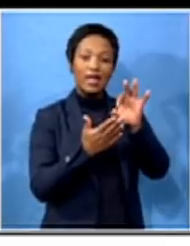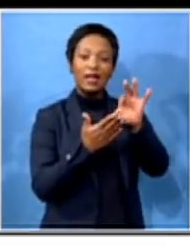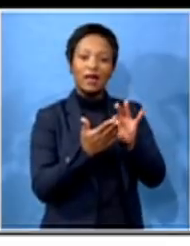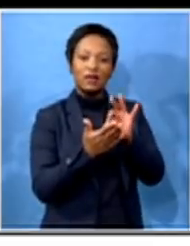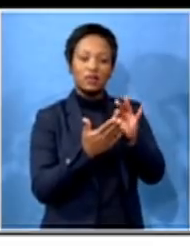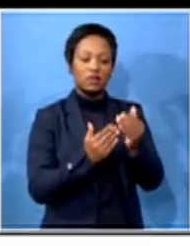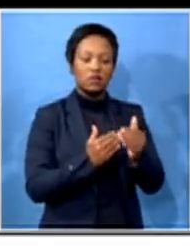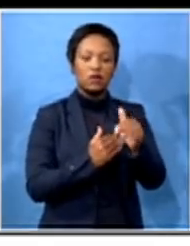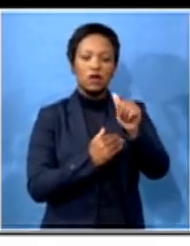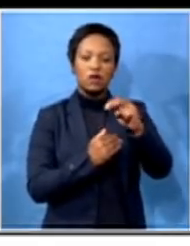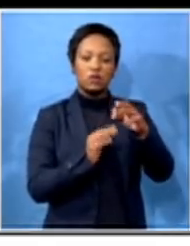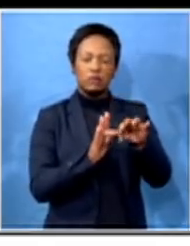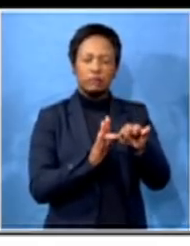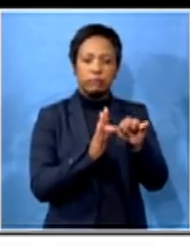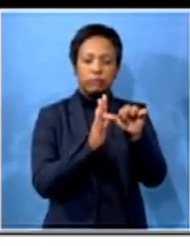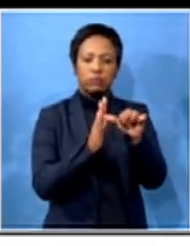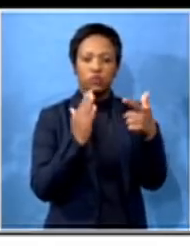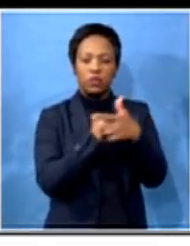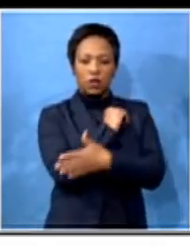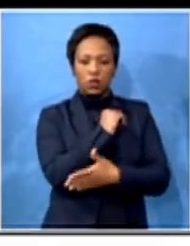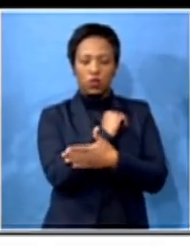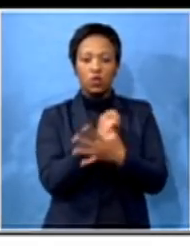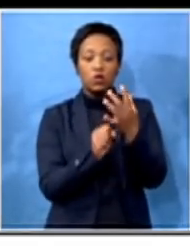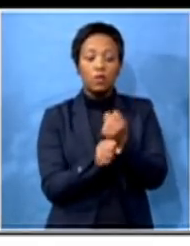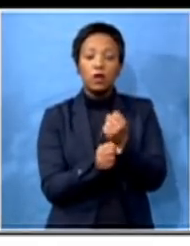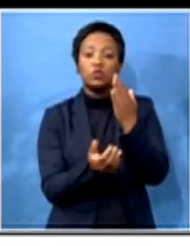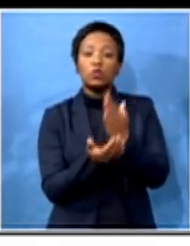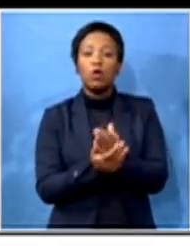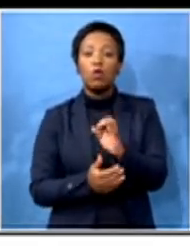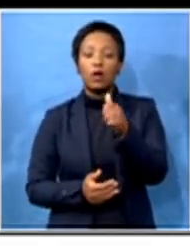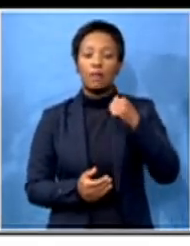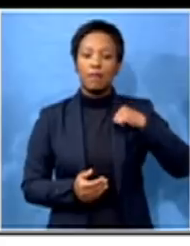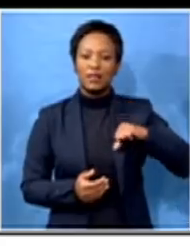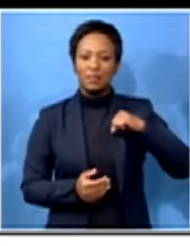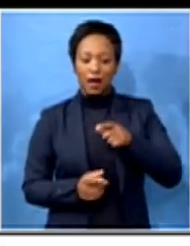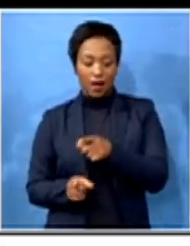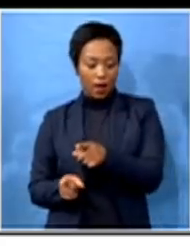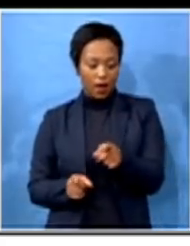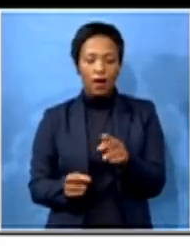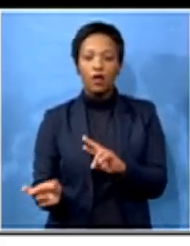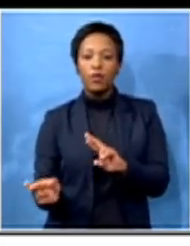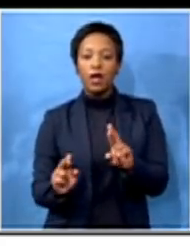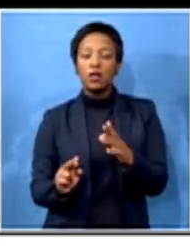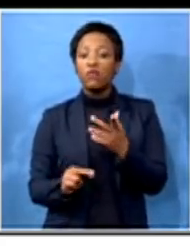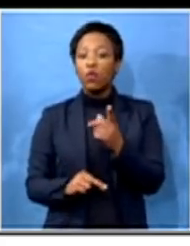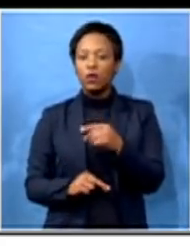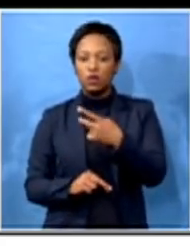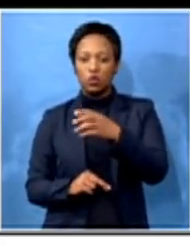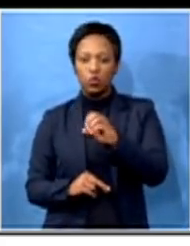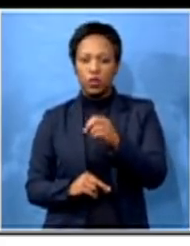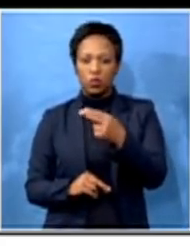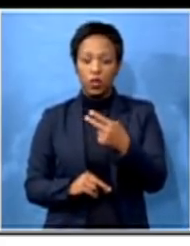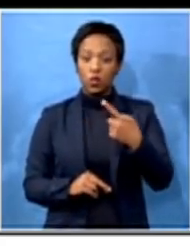across the country is to ensure that our municipalities are ready for 2021, our